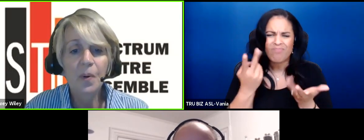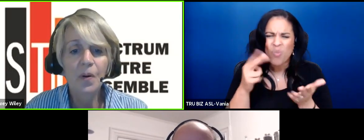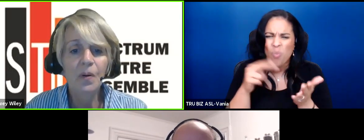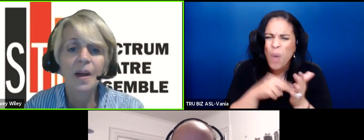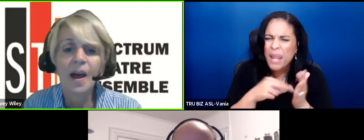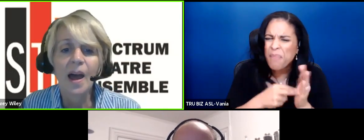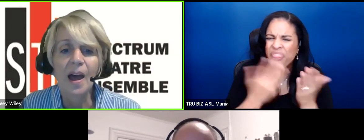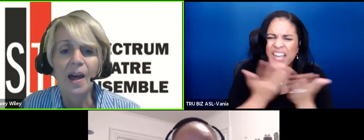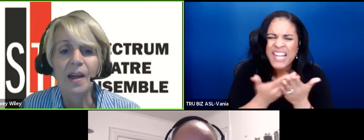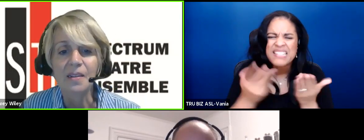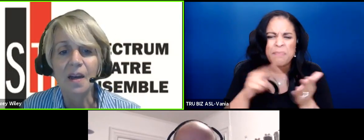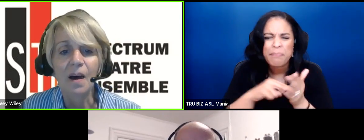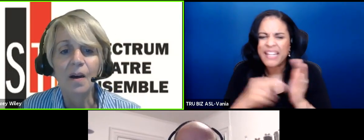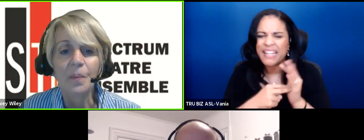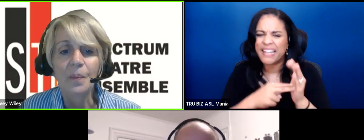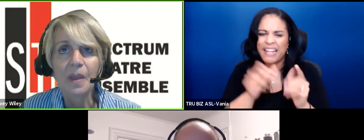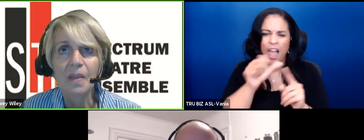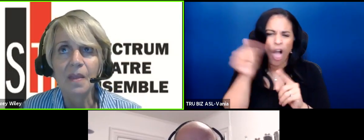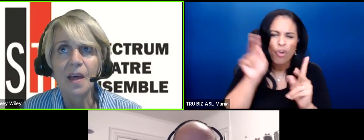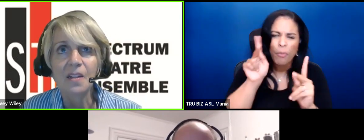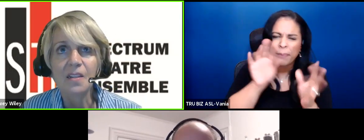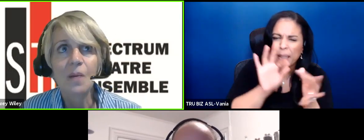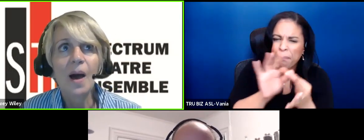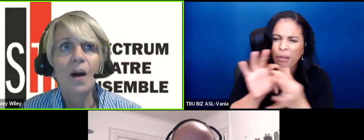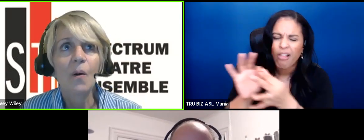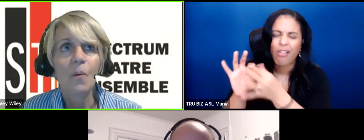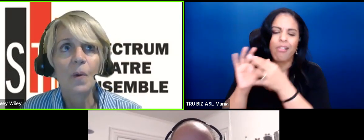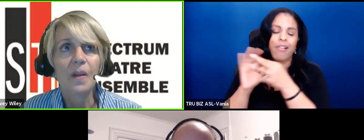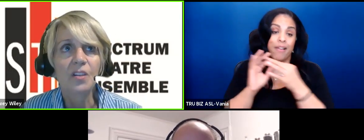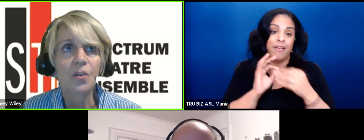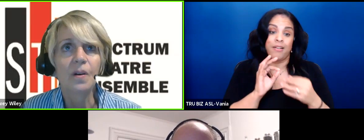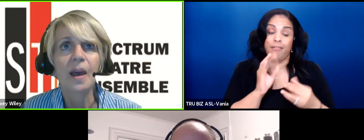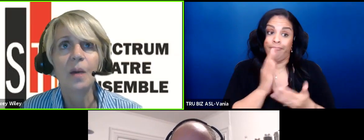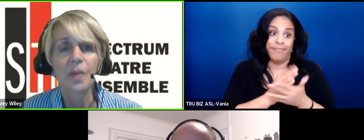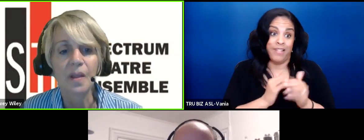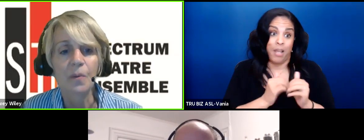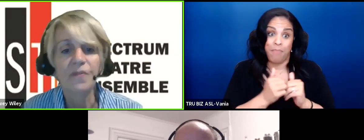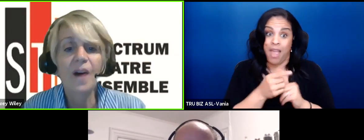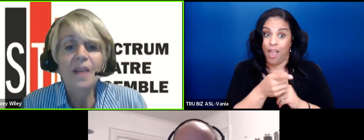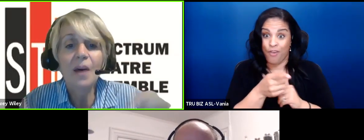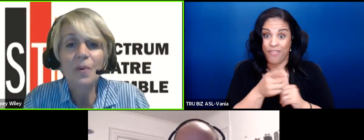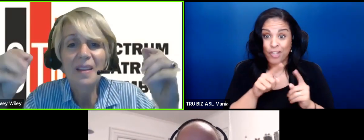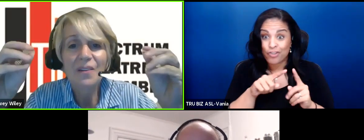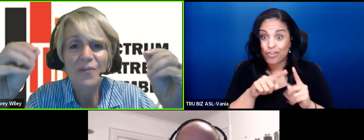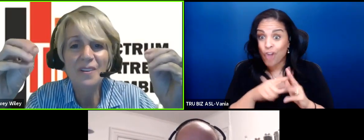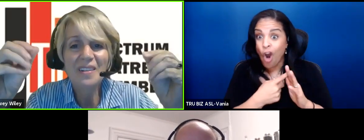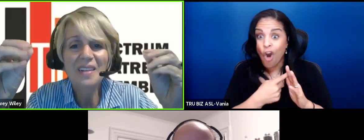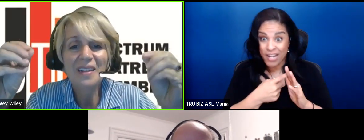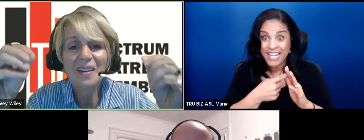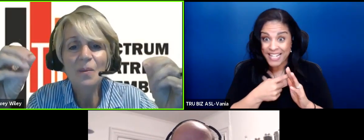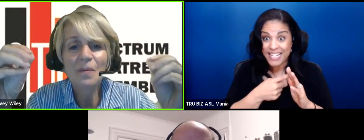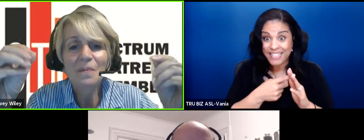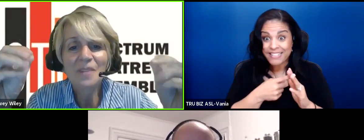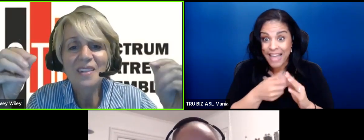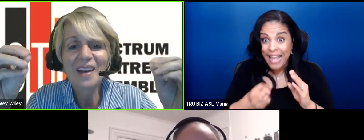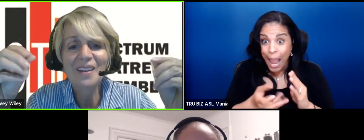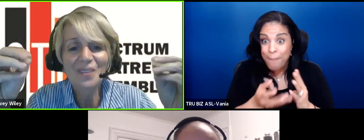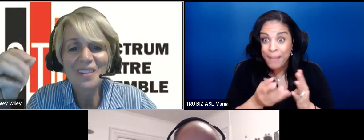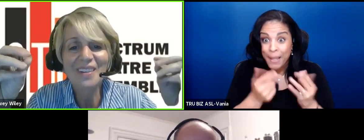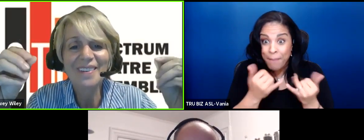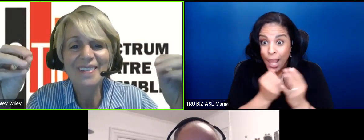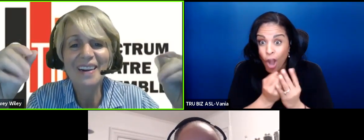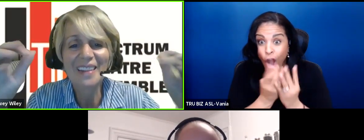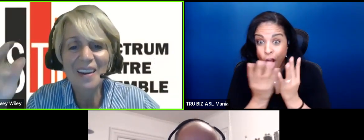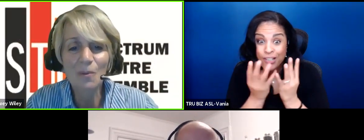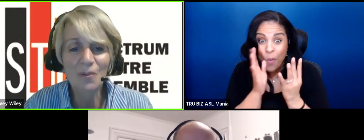other people and um that somehow when they started gambling they would find that relief for just a little second